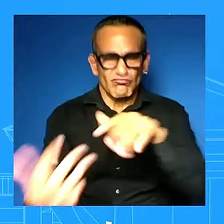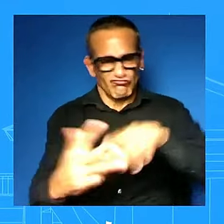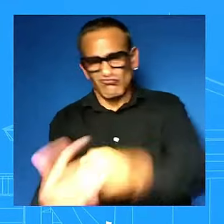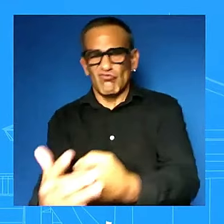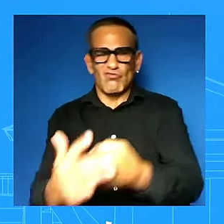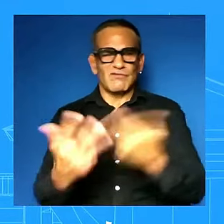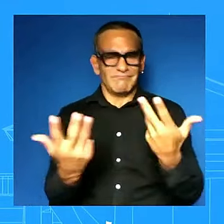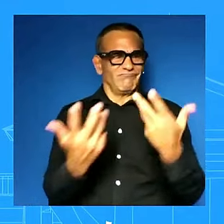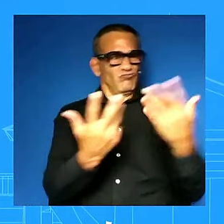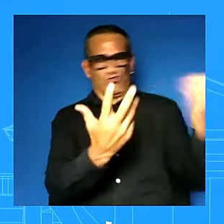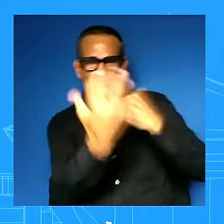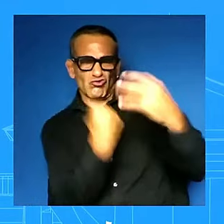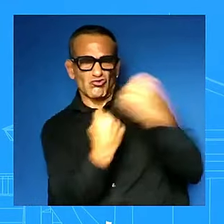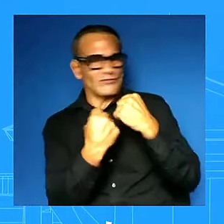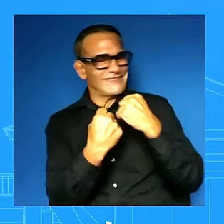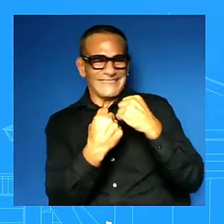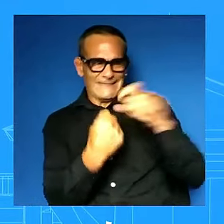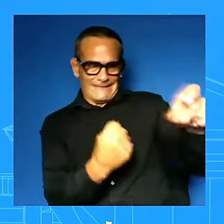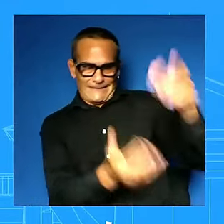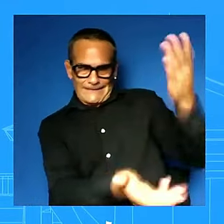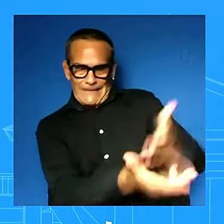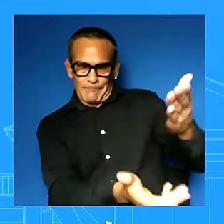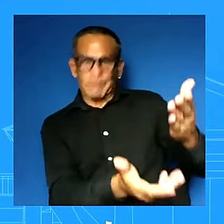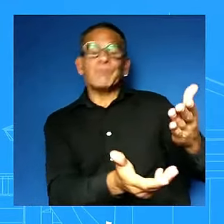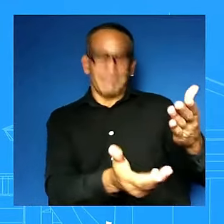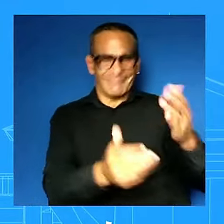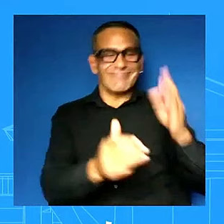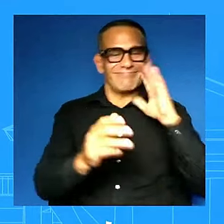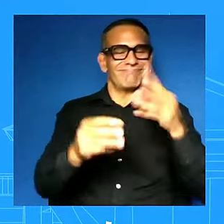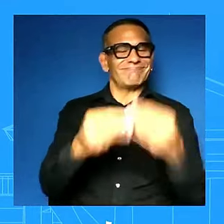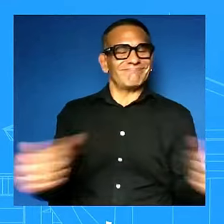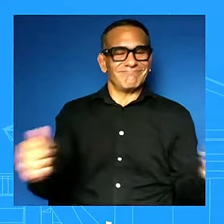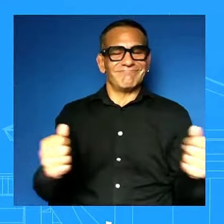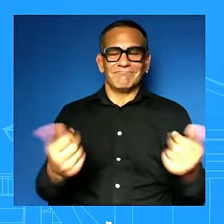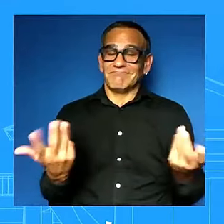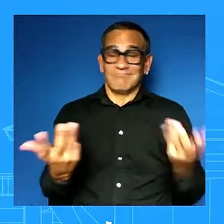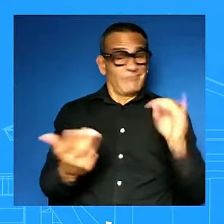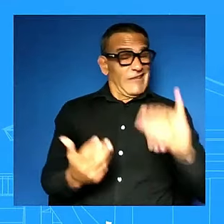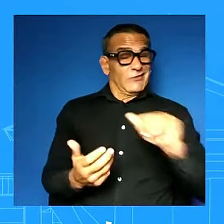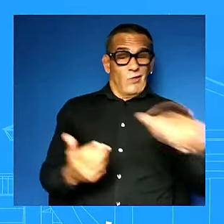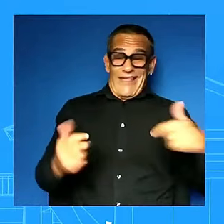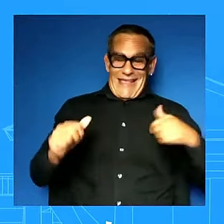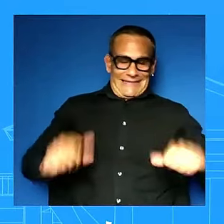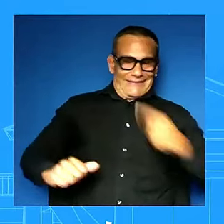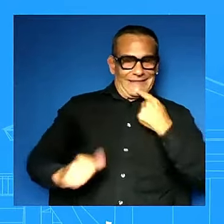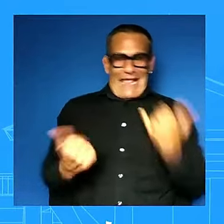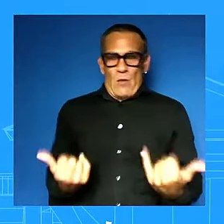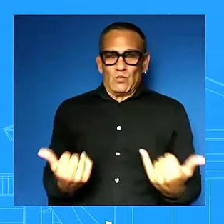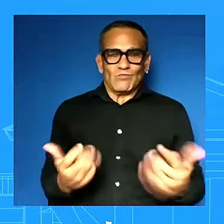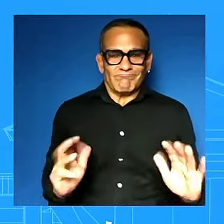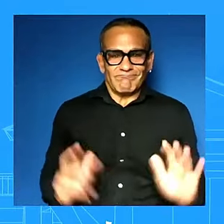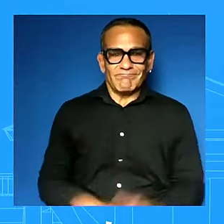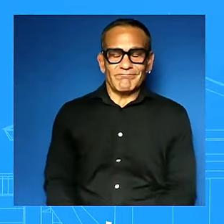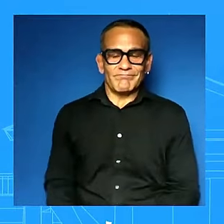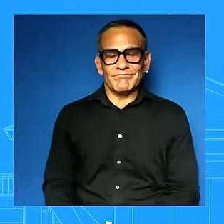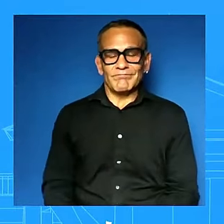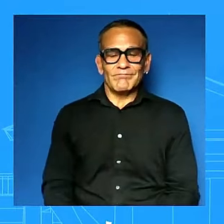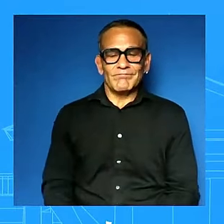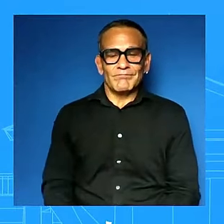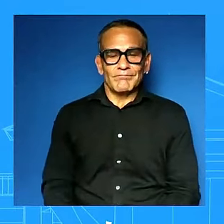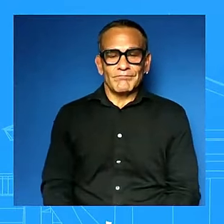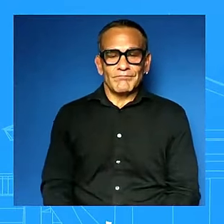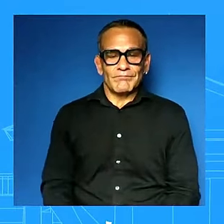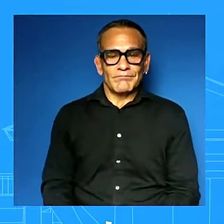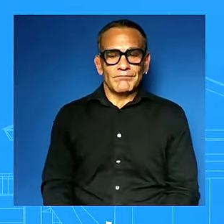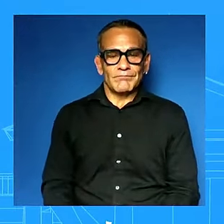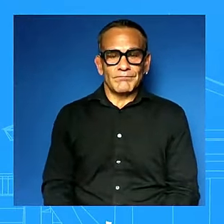end it he can end it i'm going to leave it there his forces have also reclaimed part of the cursed region that the ukrainian forces took in the last couple